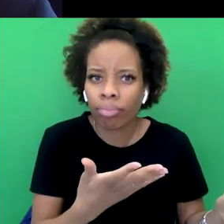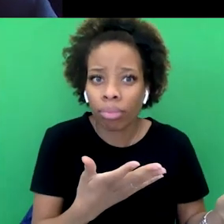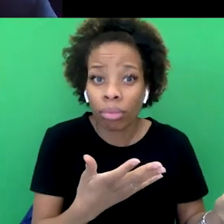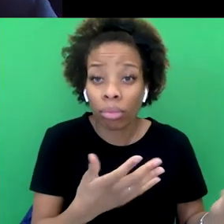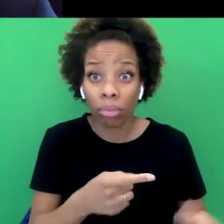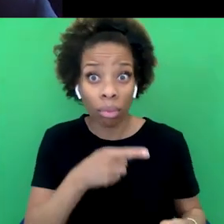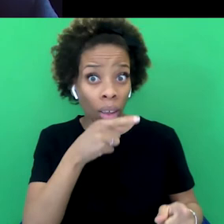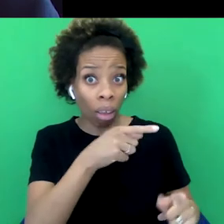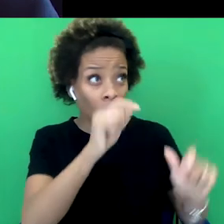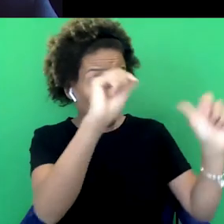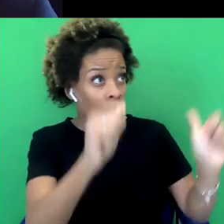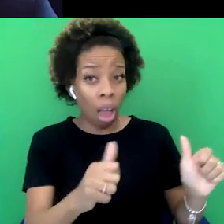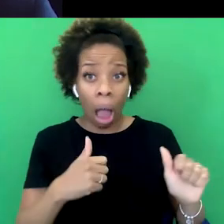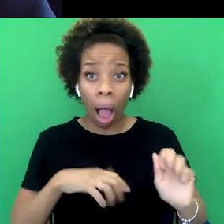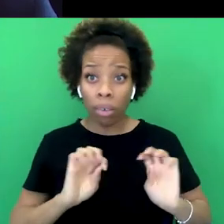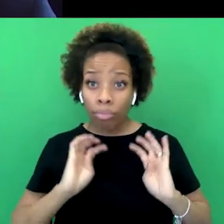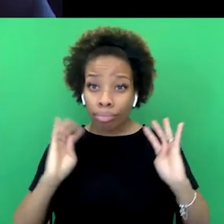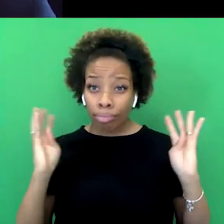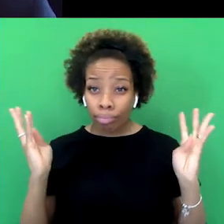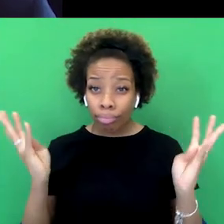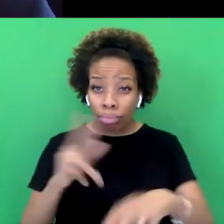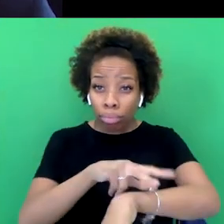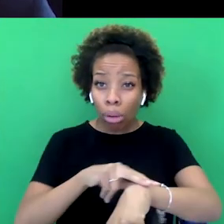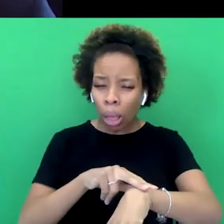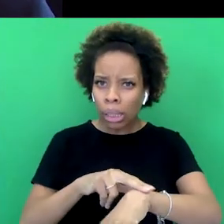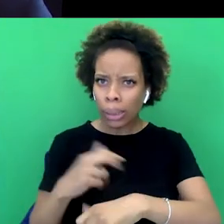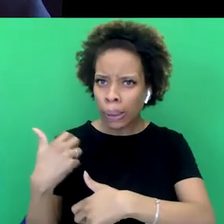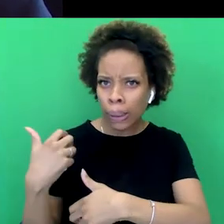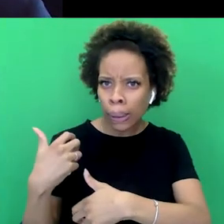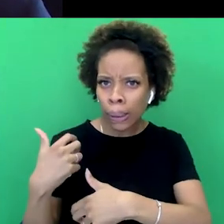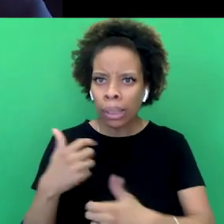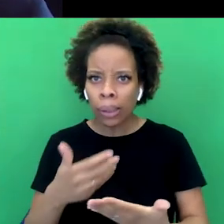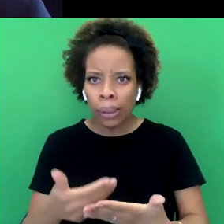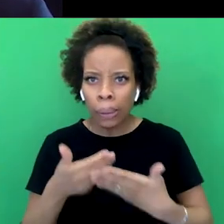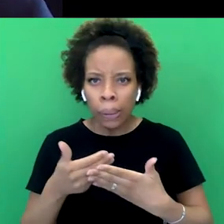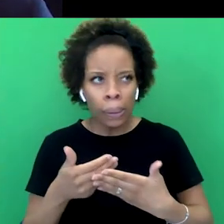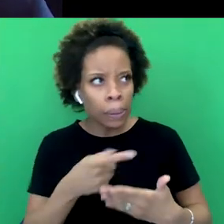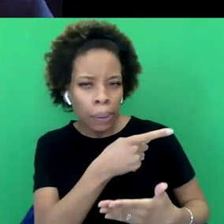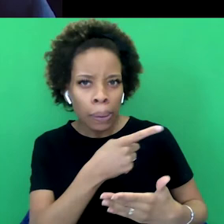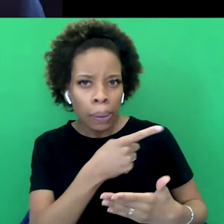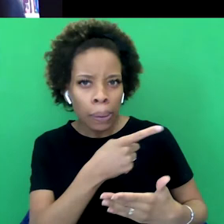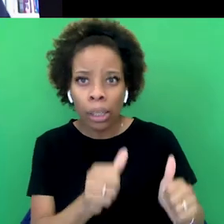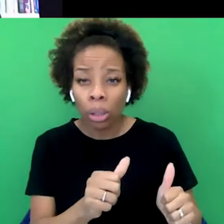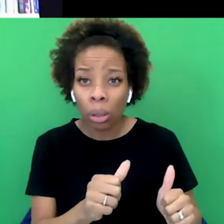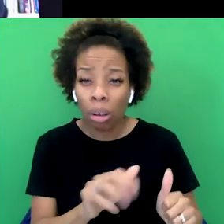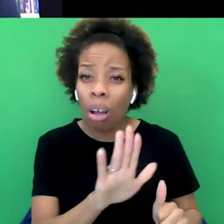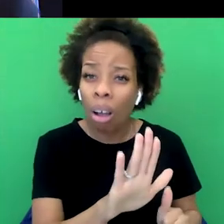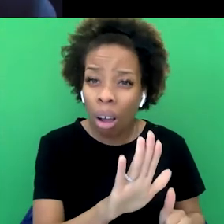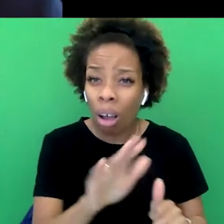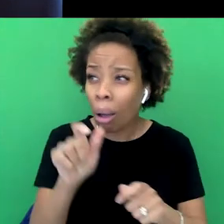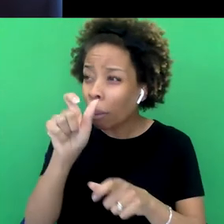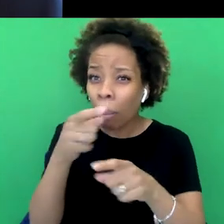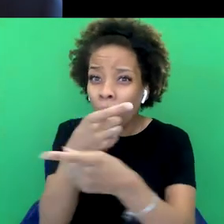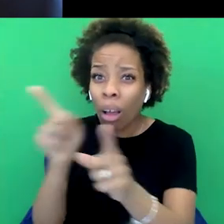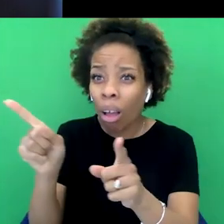with about 20 police officers. This is the way it leads to, you know? Yeah. There's probably people who are dying, who aren't having their